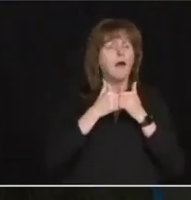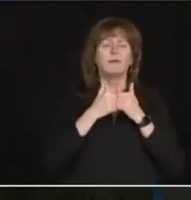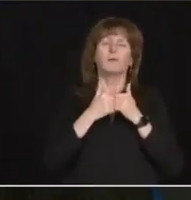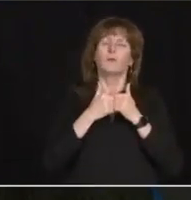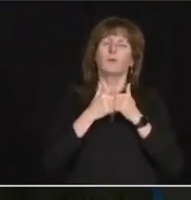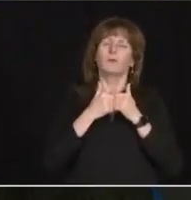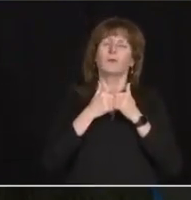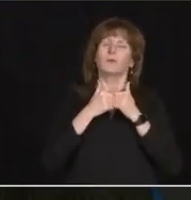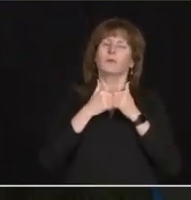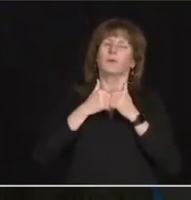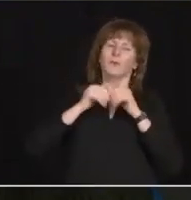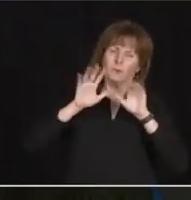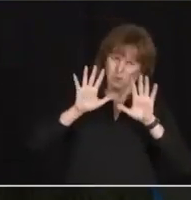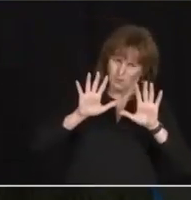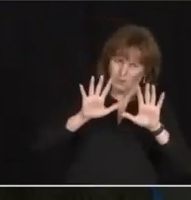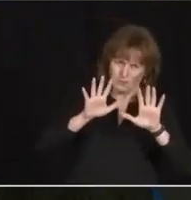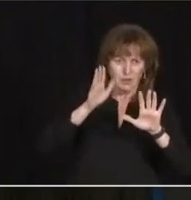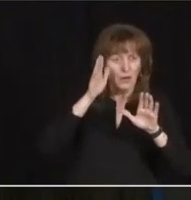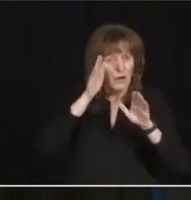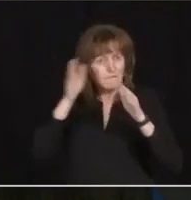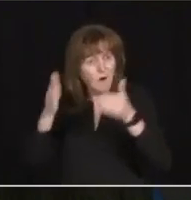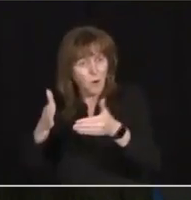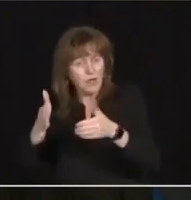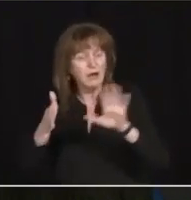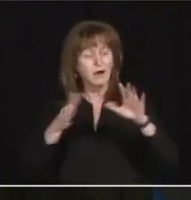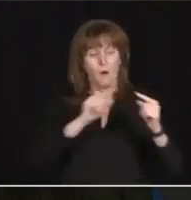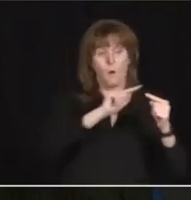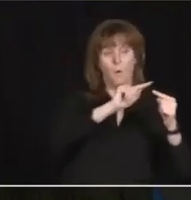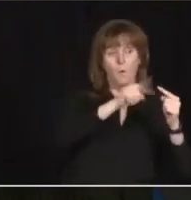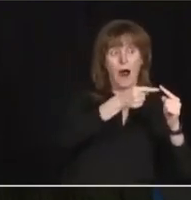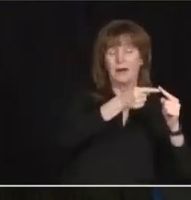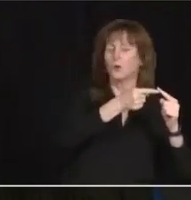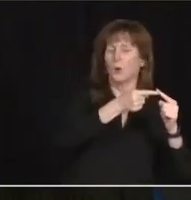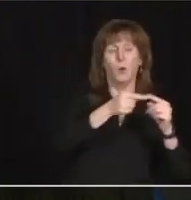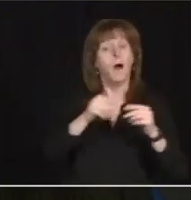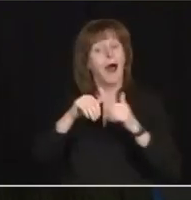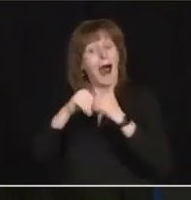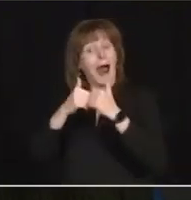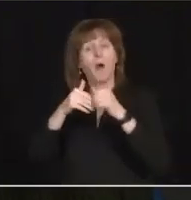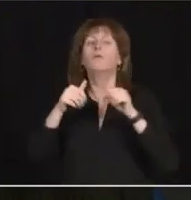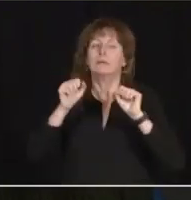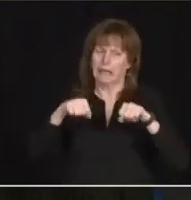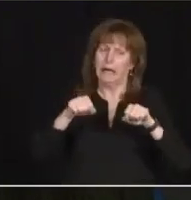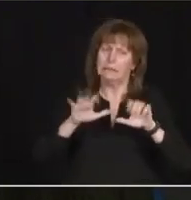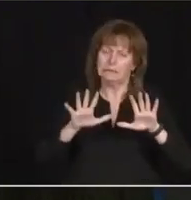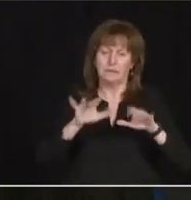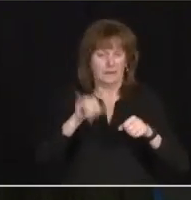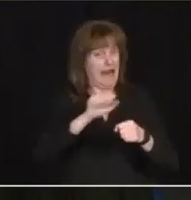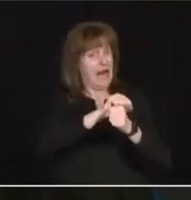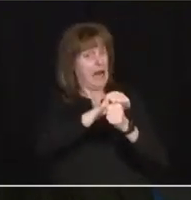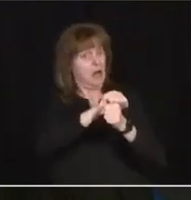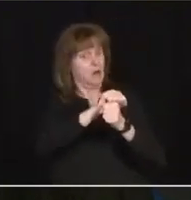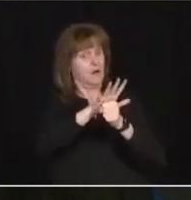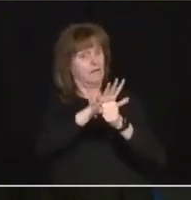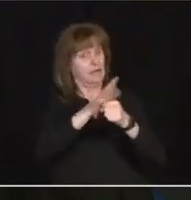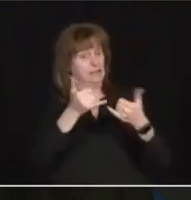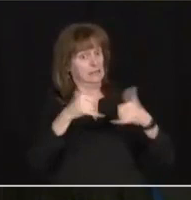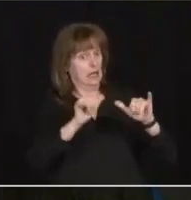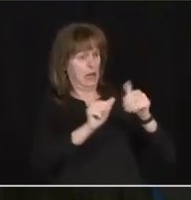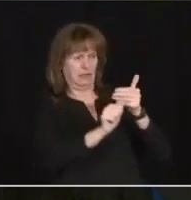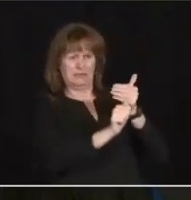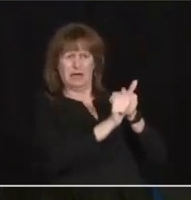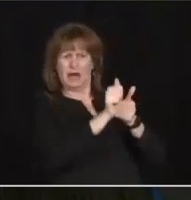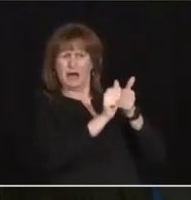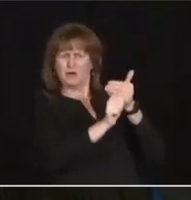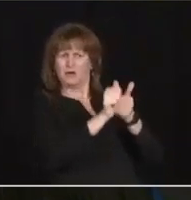me be crystal clear, as long as this virus remains a threat to Ontario, we will continue to take every precaution necessary.